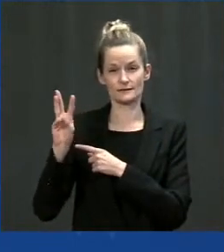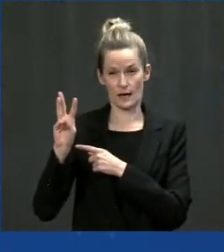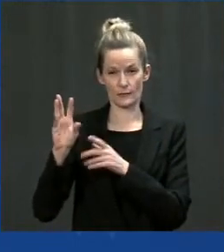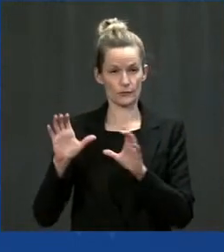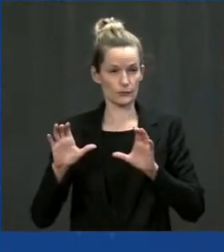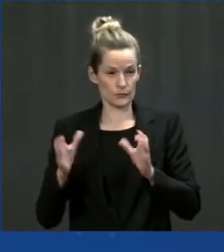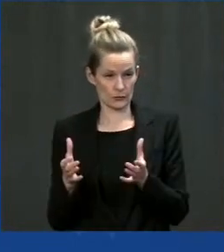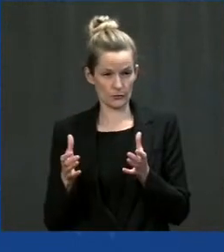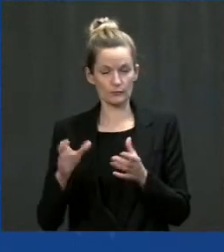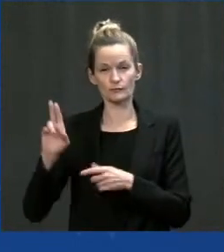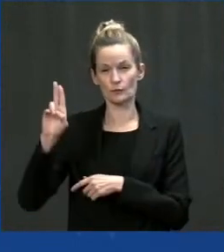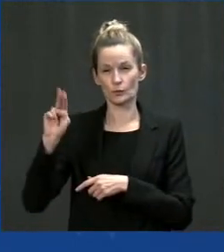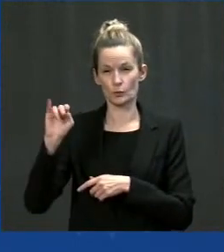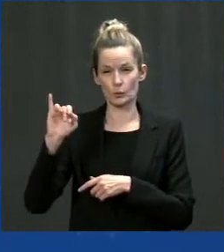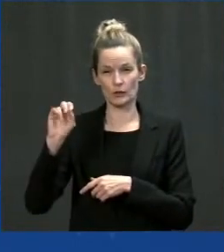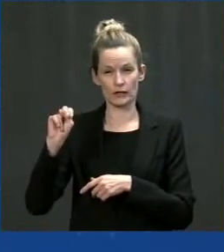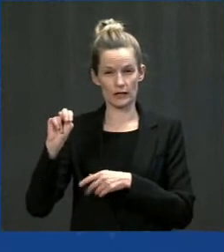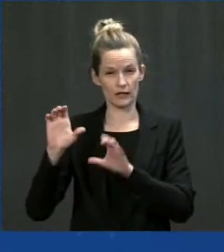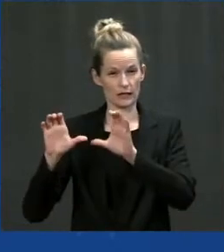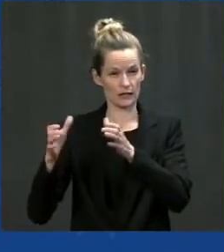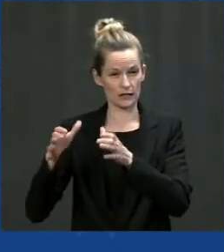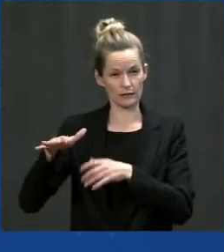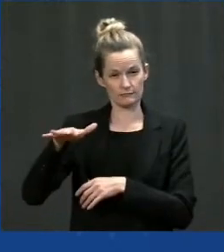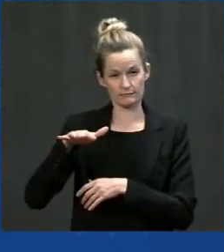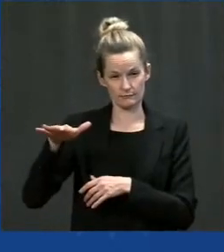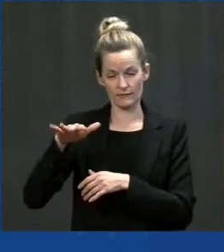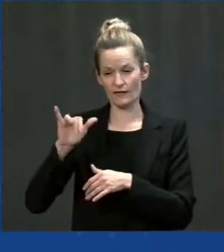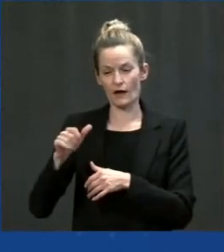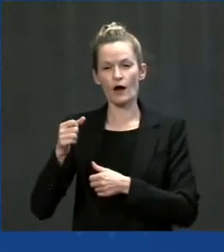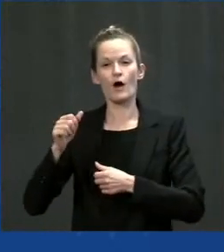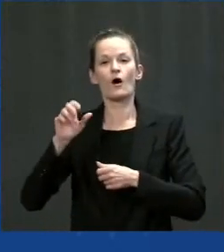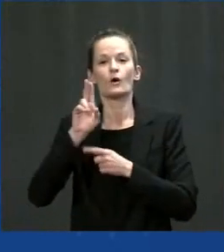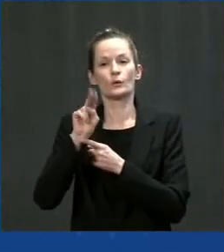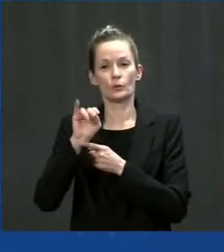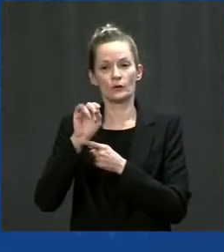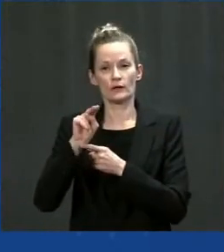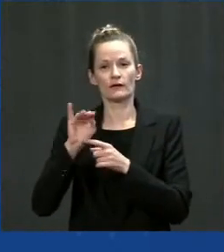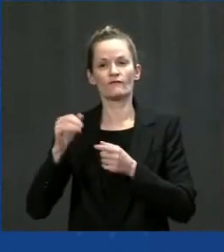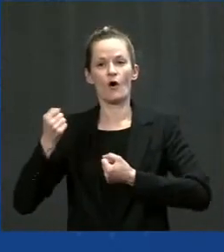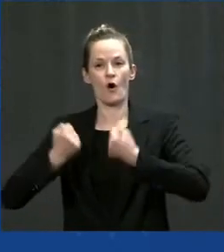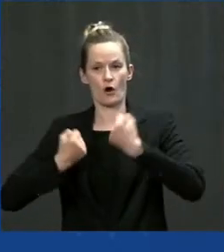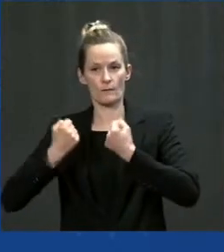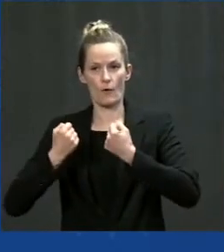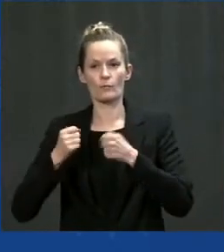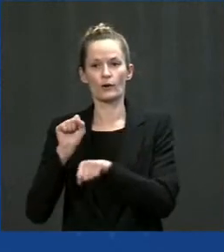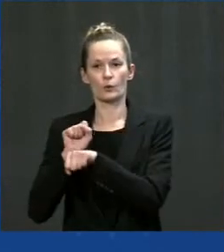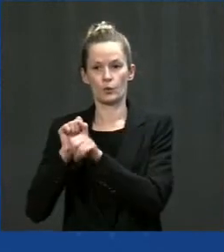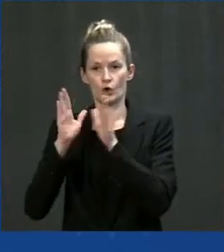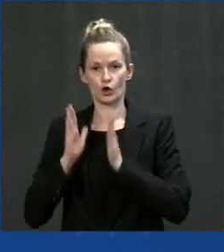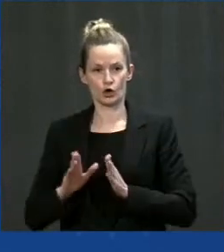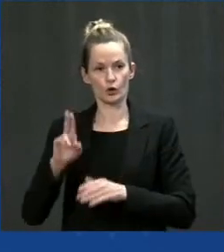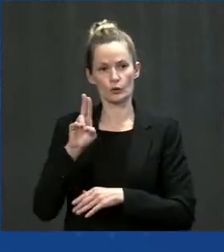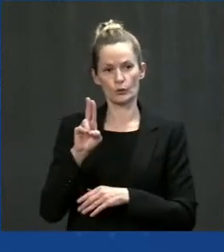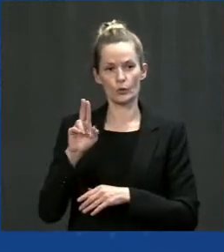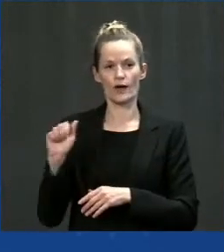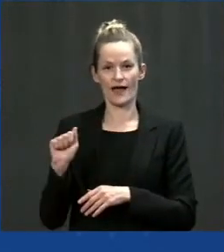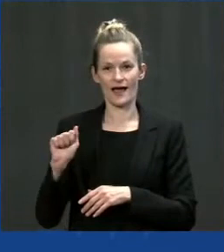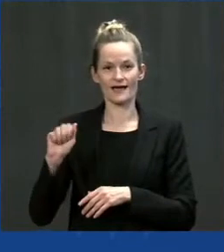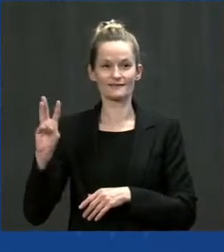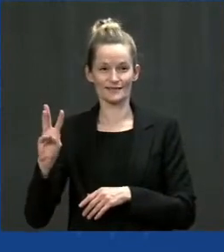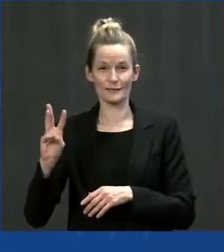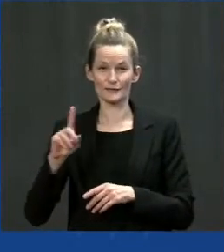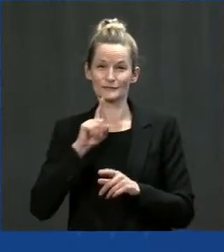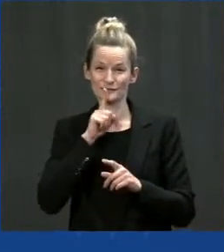workers in my backyard here at the White House with their electric vehicles. Commitment is to get 40, I believe 50 percent